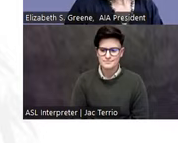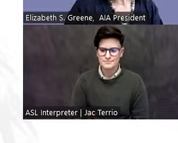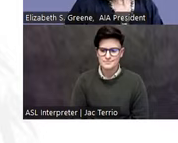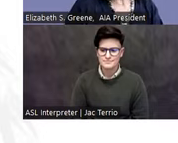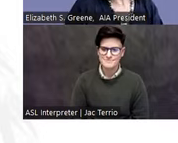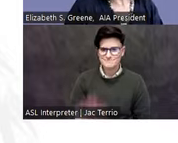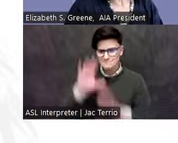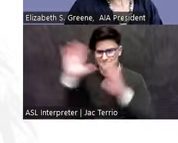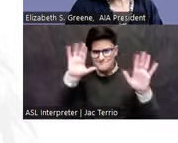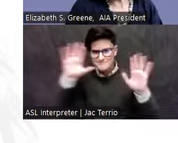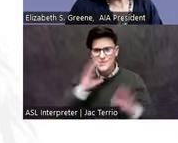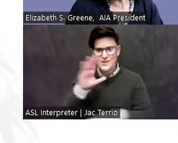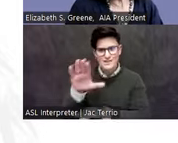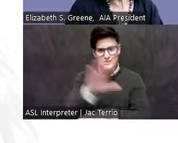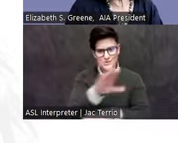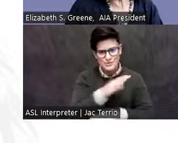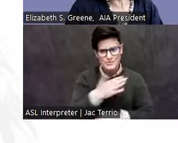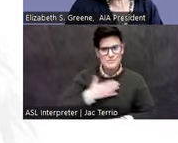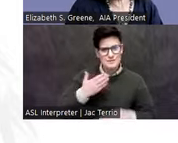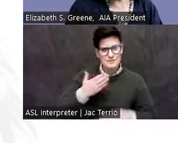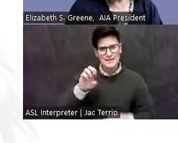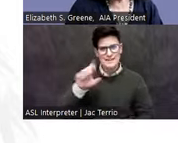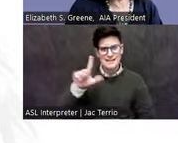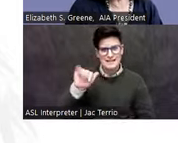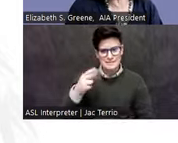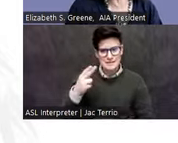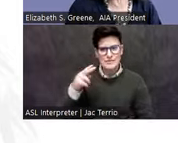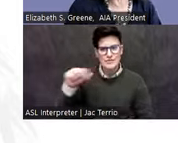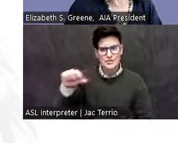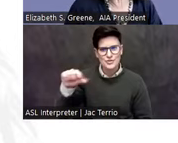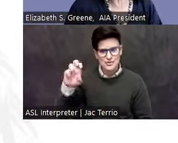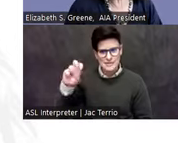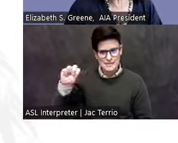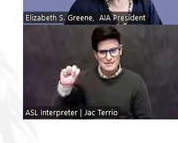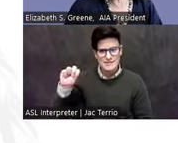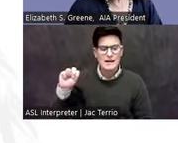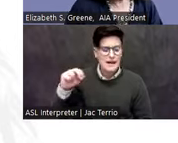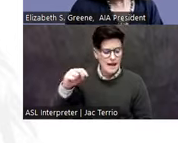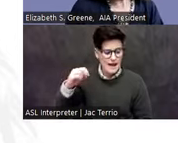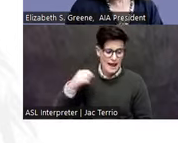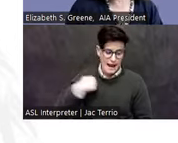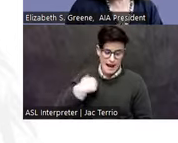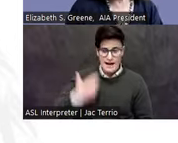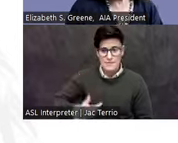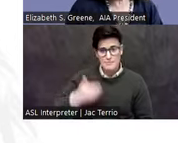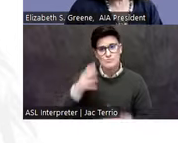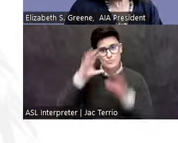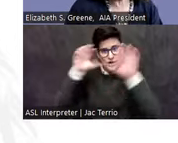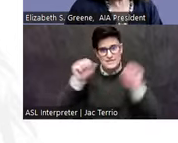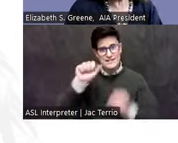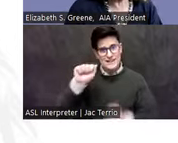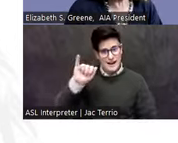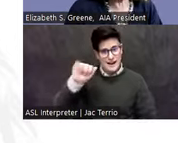Good afternoon everyone. My name is Elizabeth Green and I'm the president of the AIA. Welcome to the March